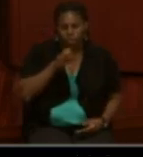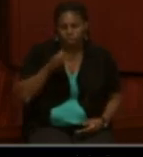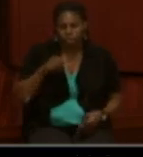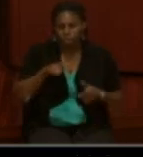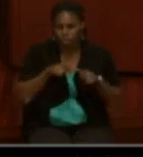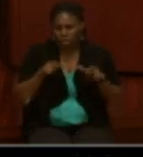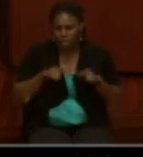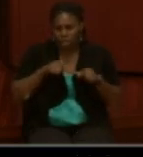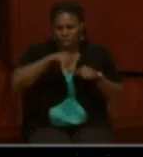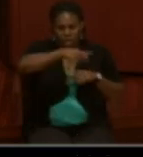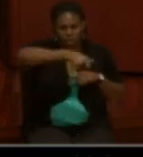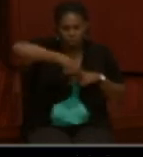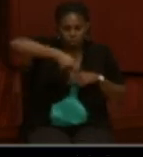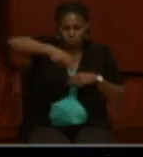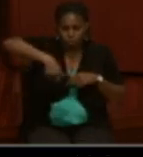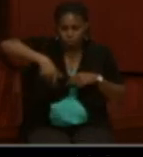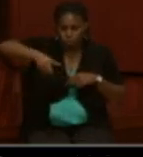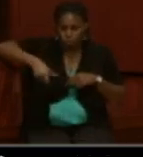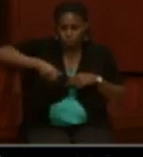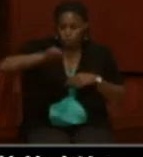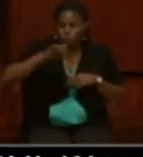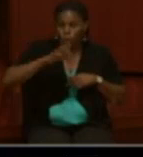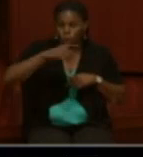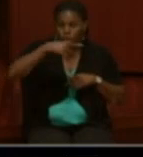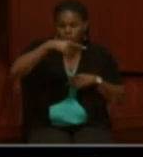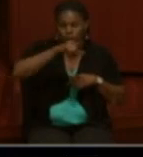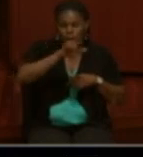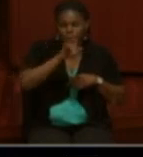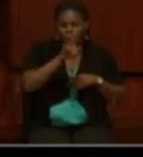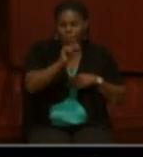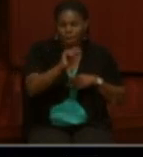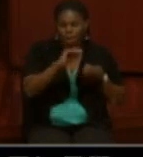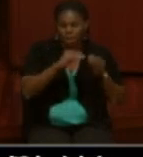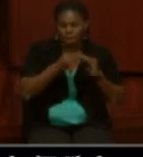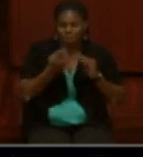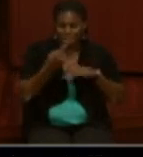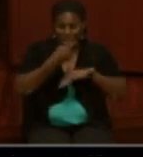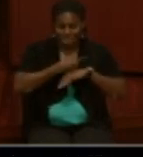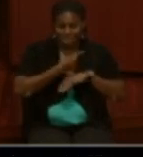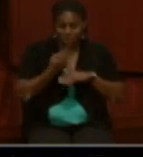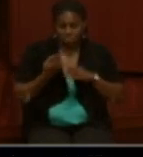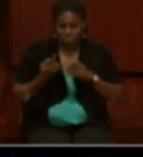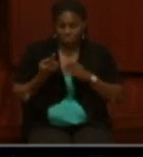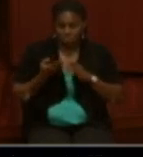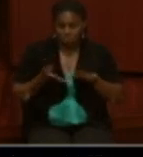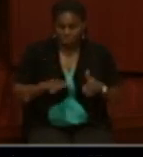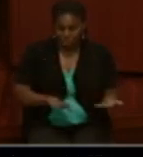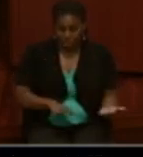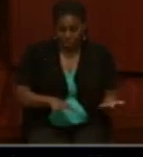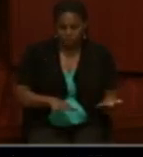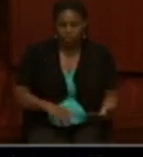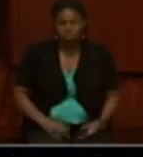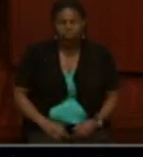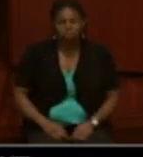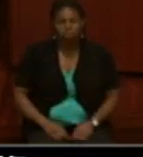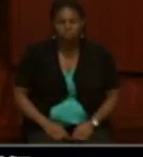number or sometimes the plot number. And often it does include the date of death. But I did want to show one that didn't have that information